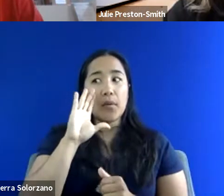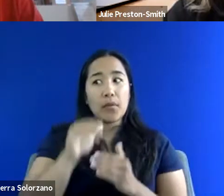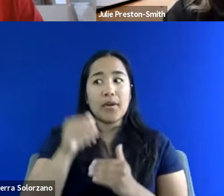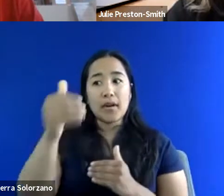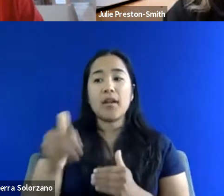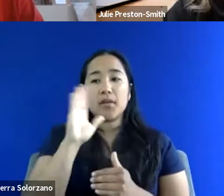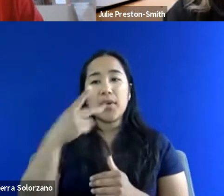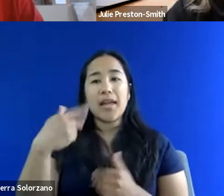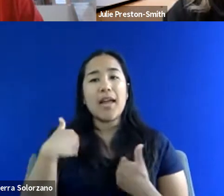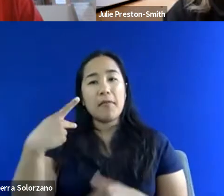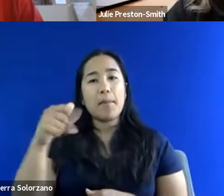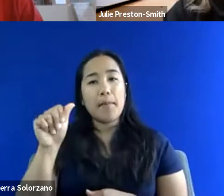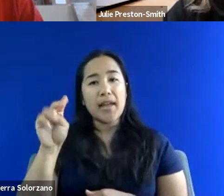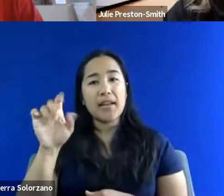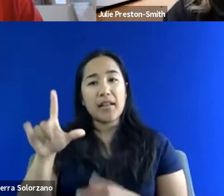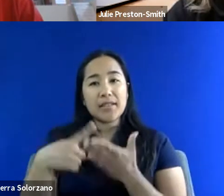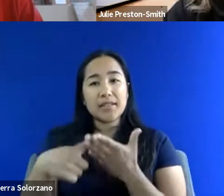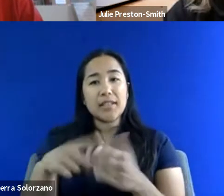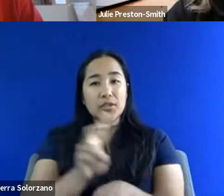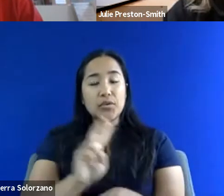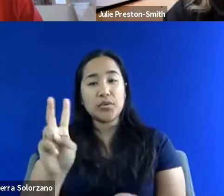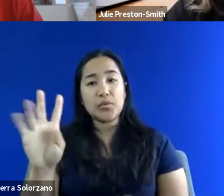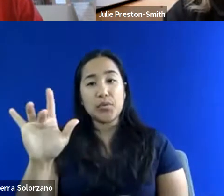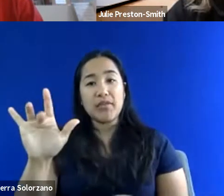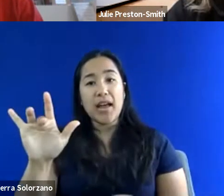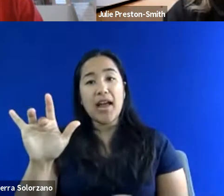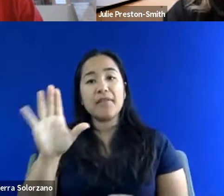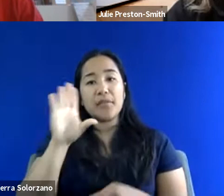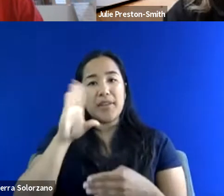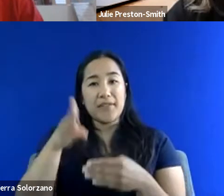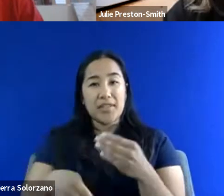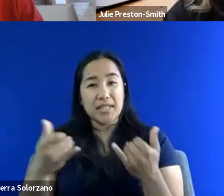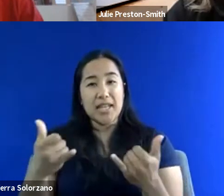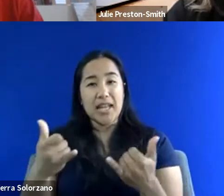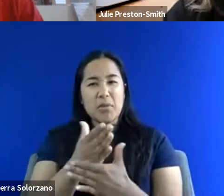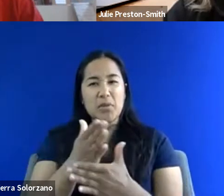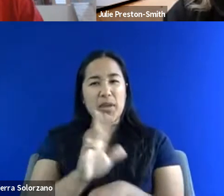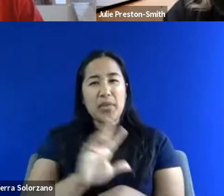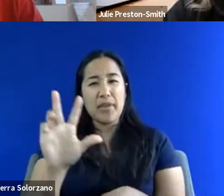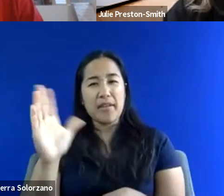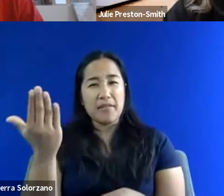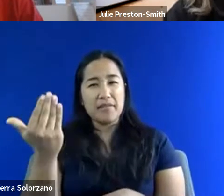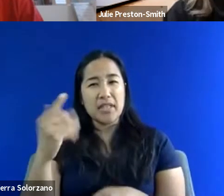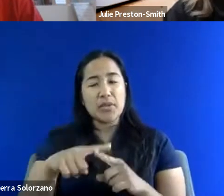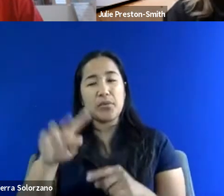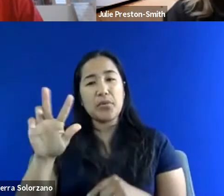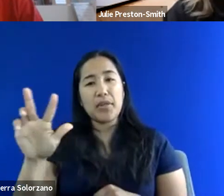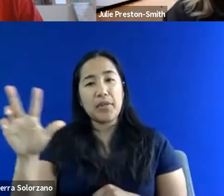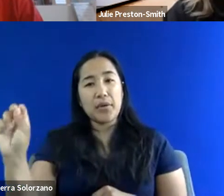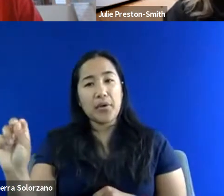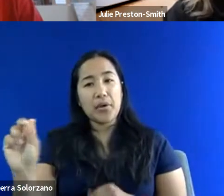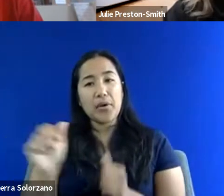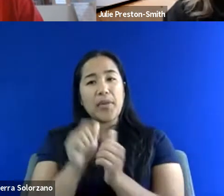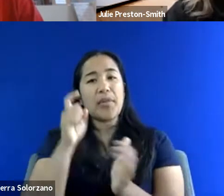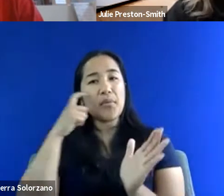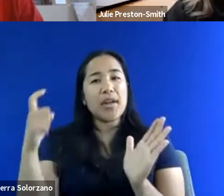discussion at 2.25. And we will conclude today between 3.15 and 3.30 with a recognition